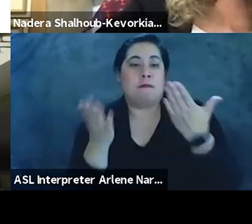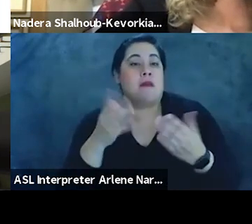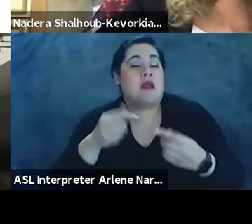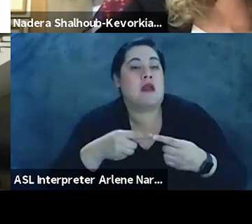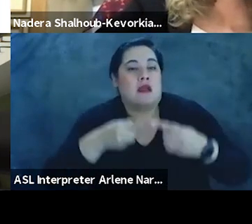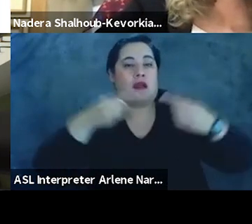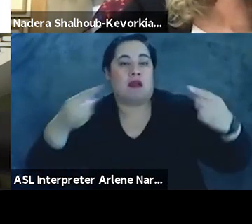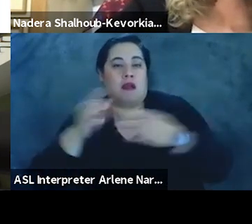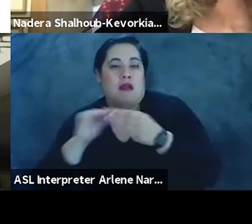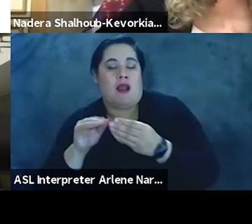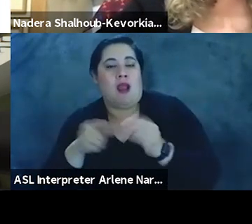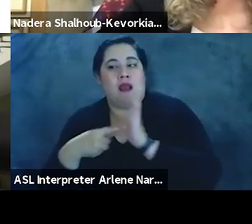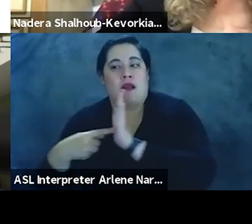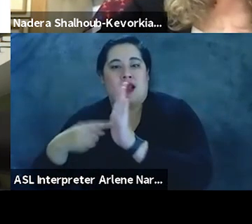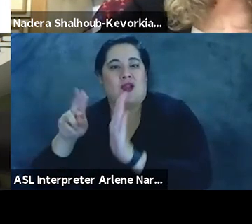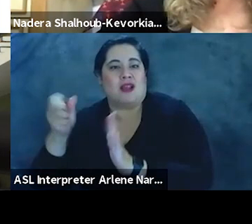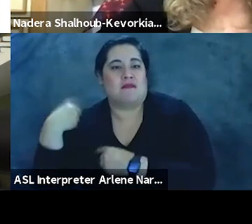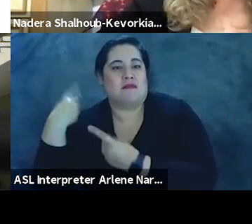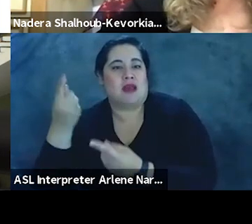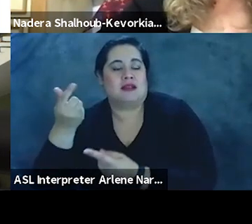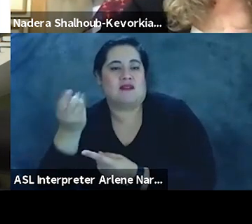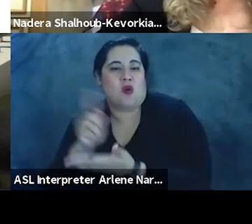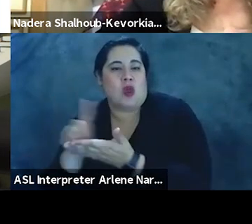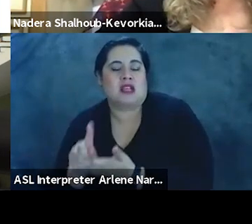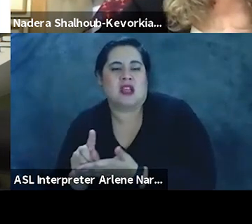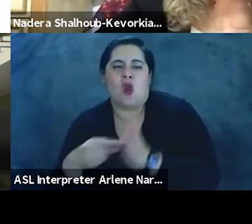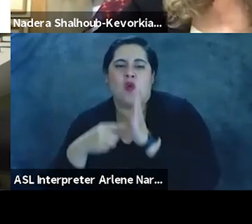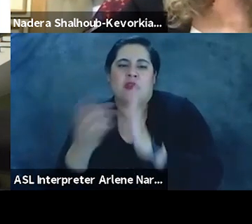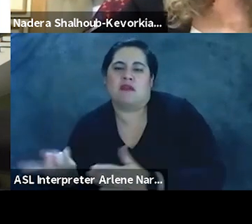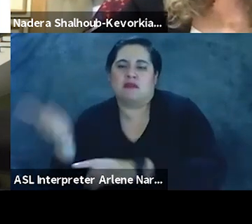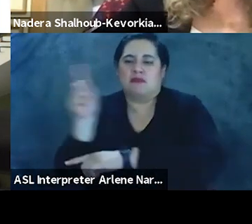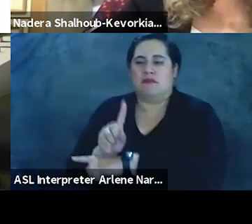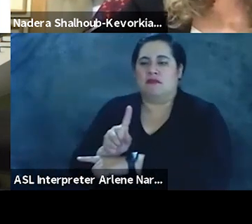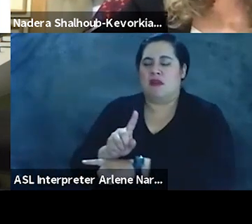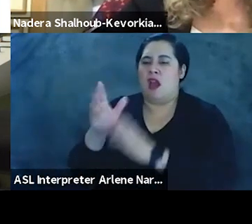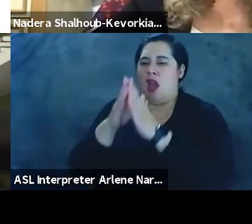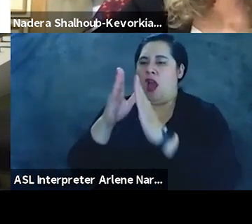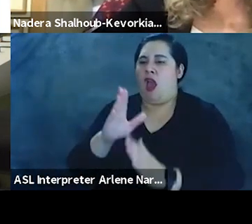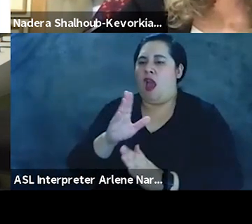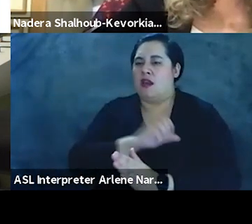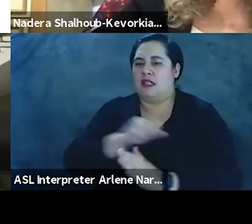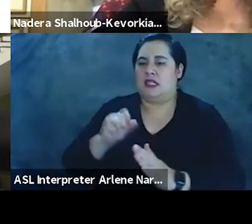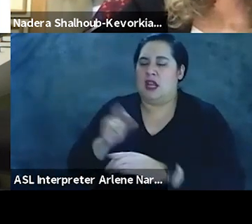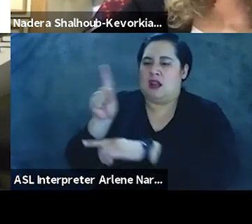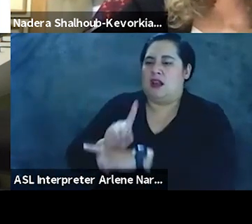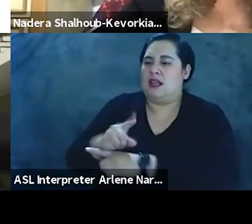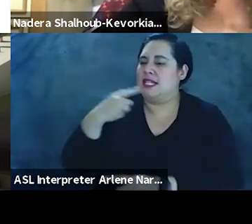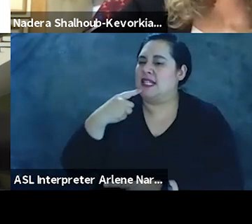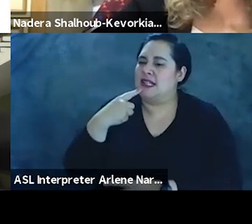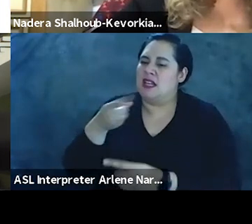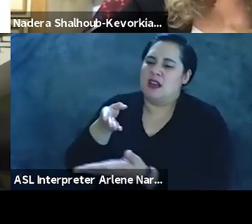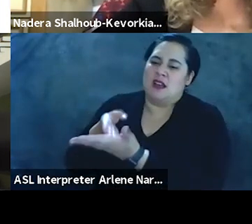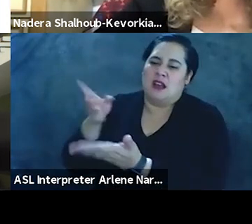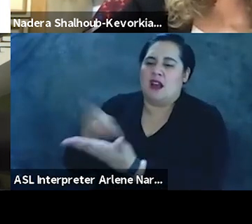display in the US over the past several weeks. Representatives stood up on the House floor to condemn Israeli policies. They framed the Palestinian plight